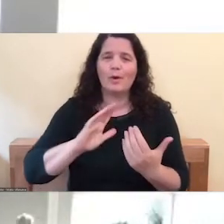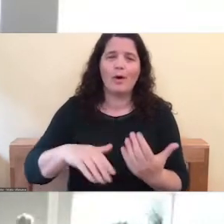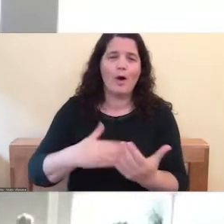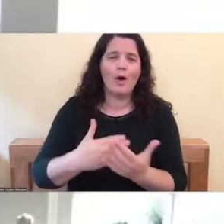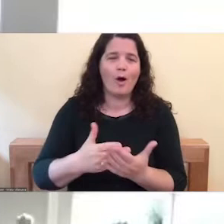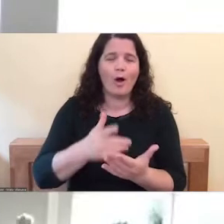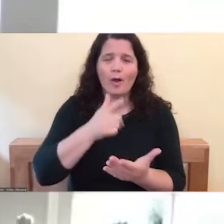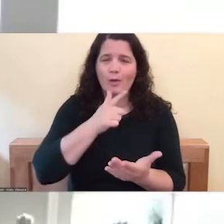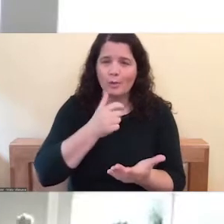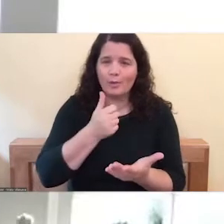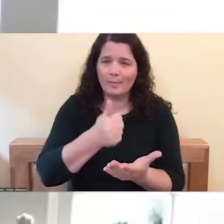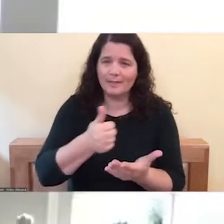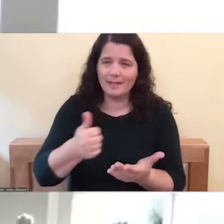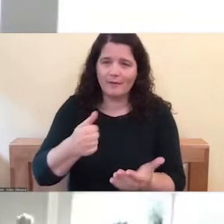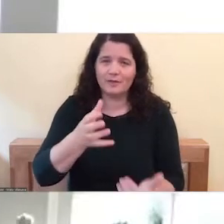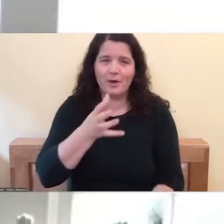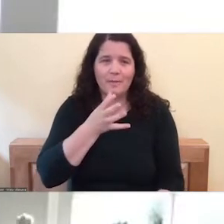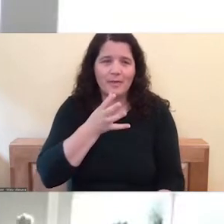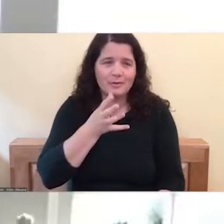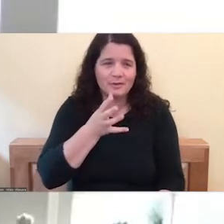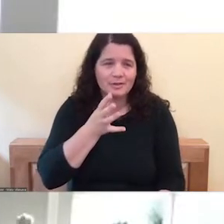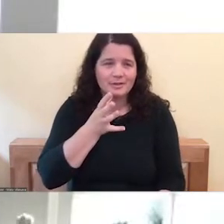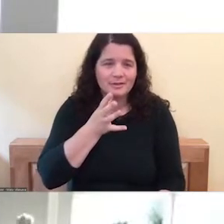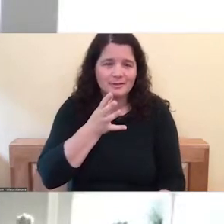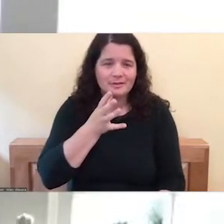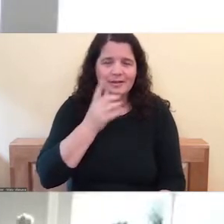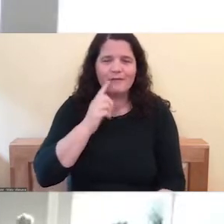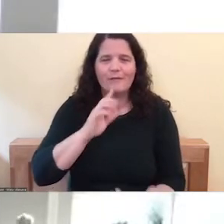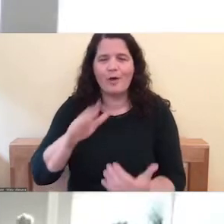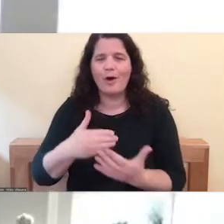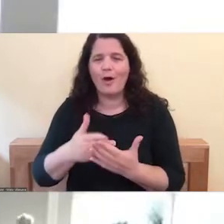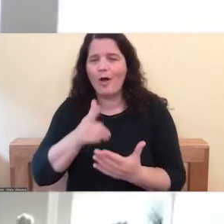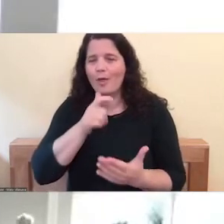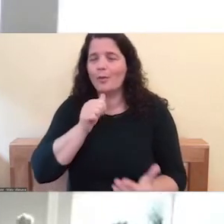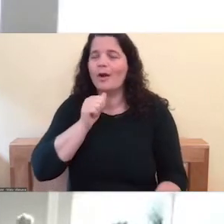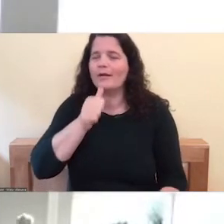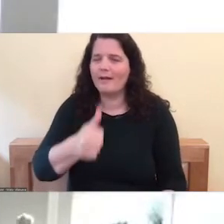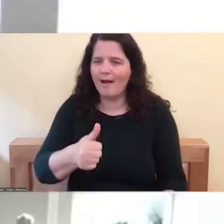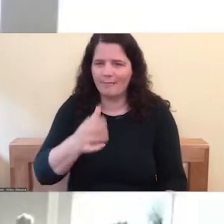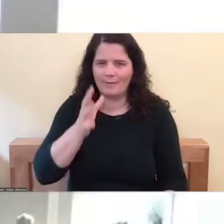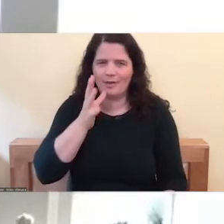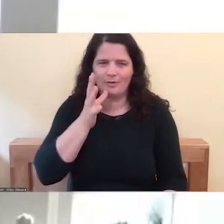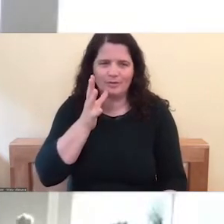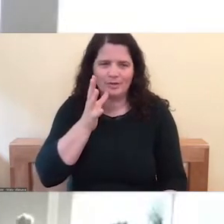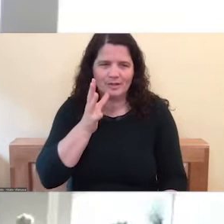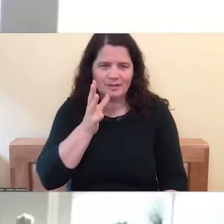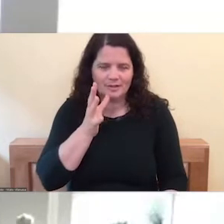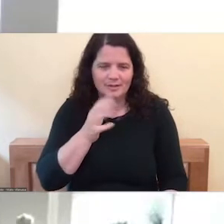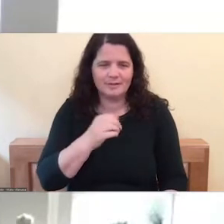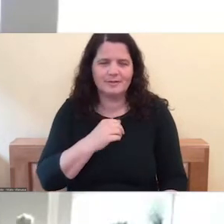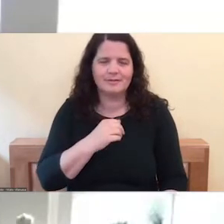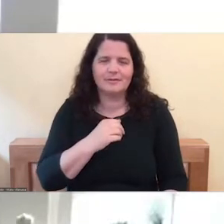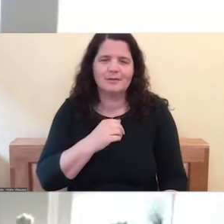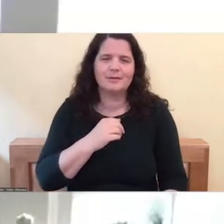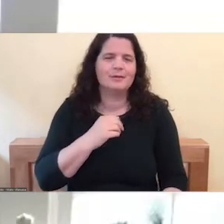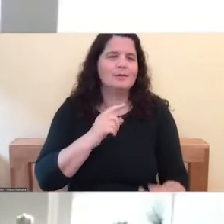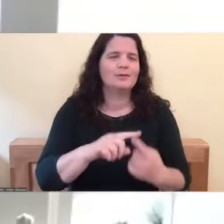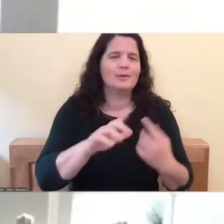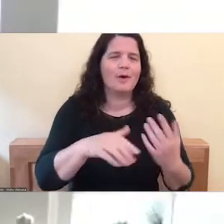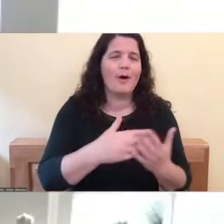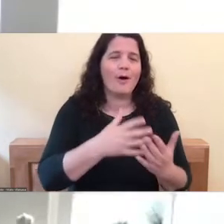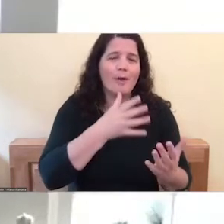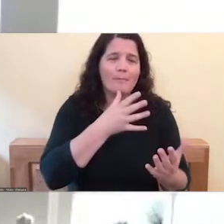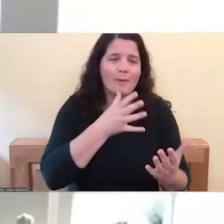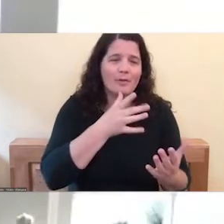who are mothers. To all those who are not mothers. To all mothers who are